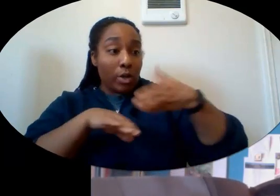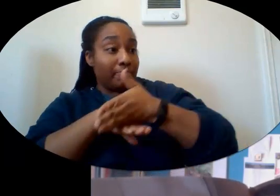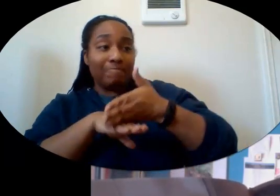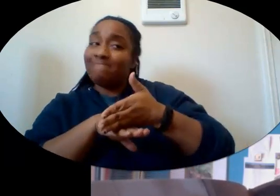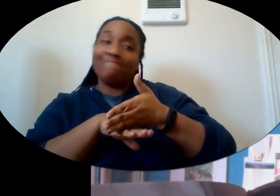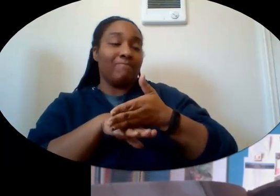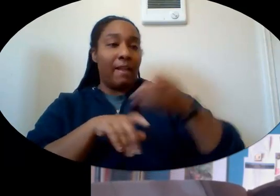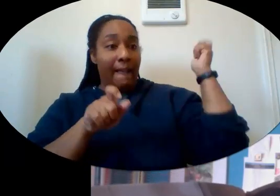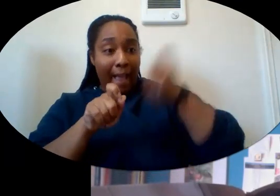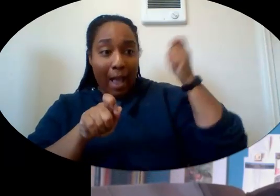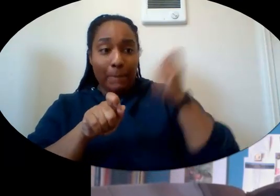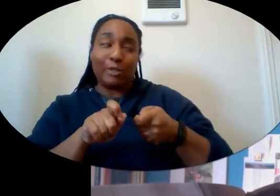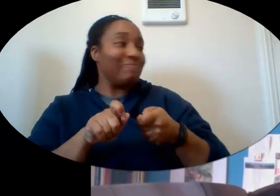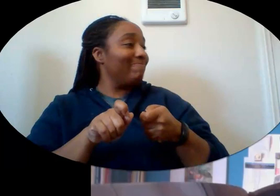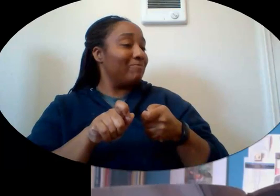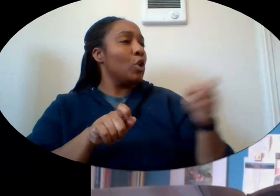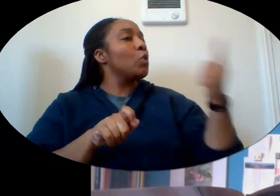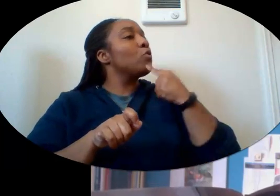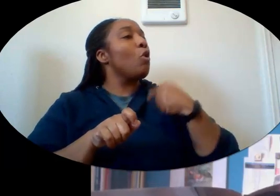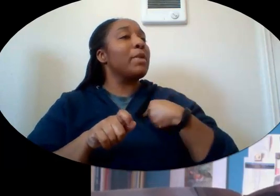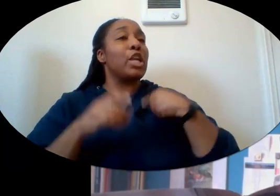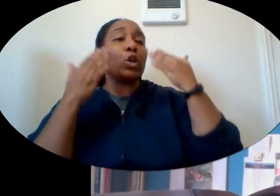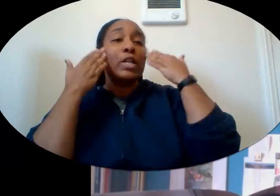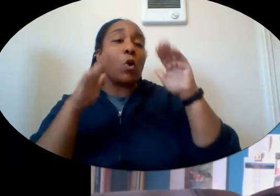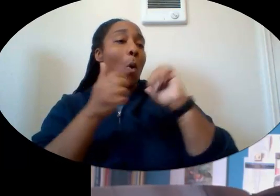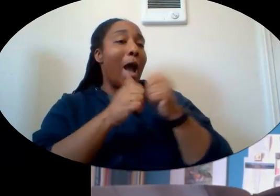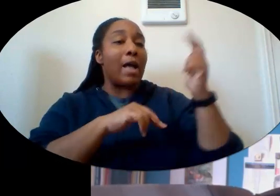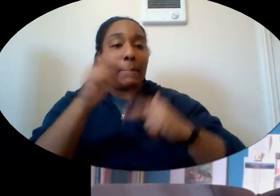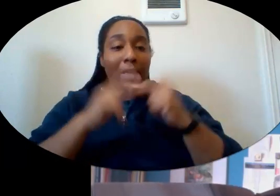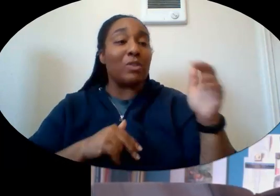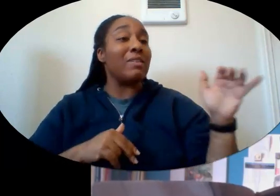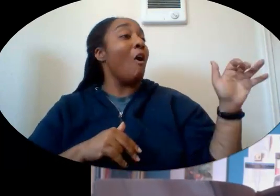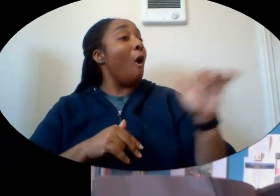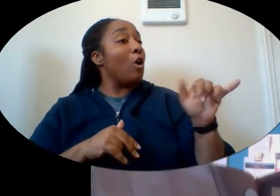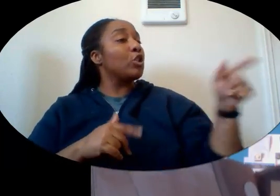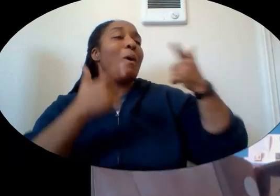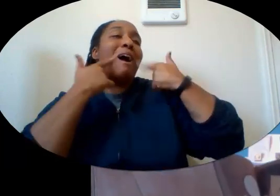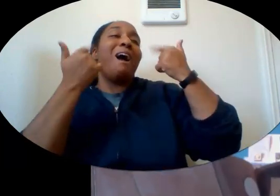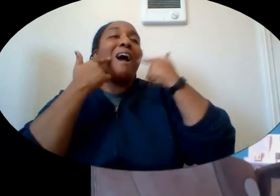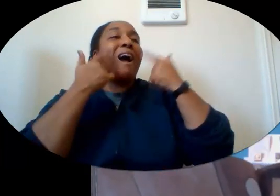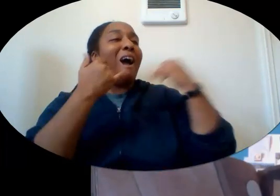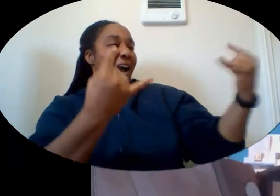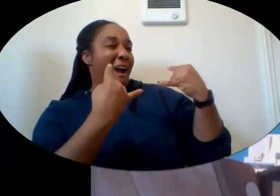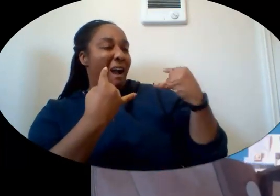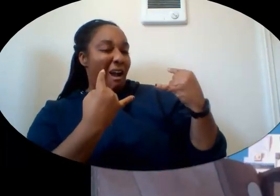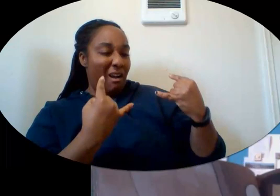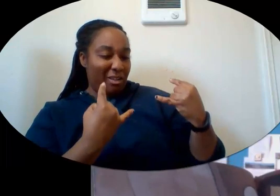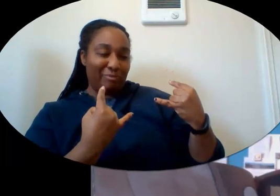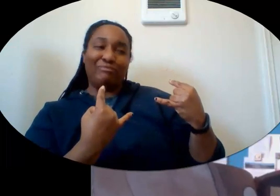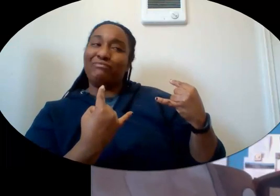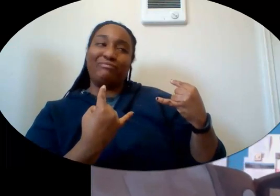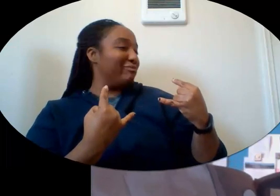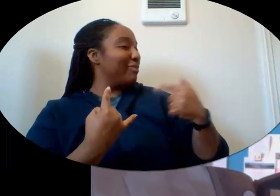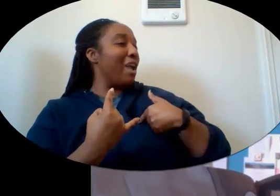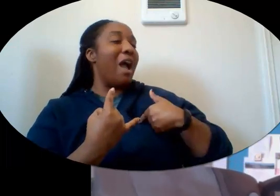hammer the nails. You said I didn't know how to build, and you laughed at me. I'm going to